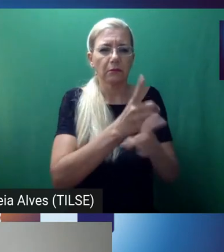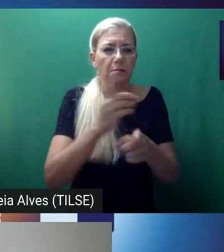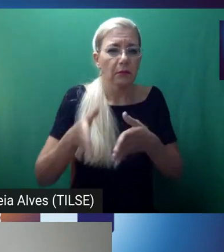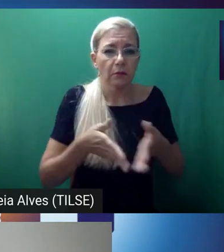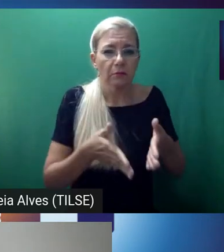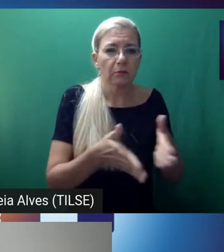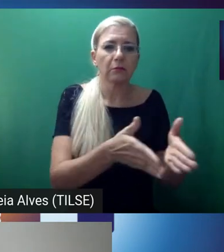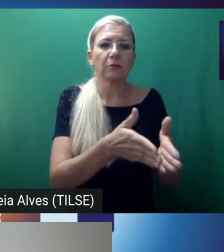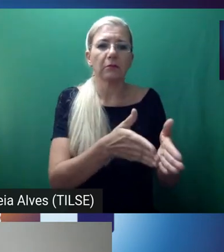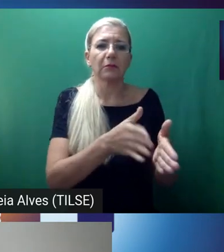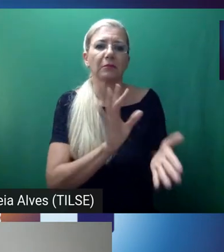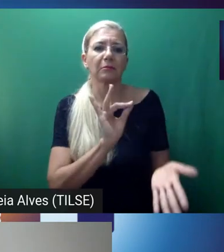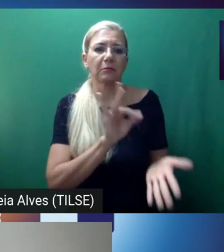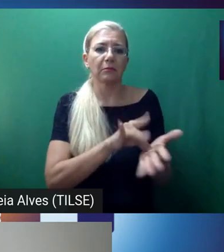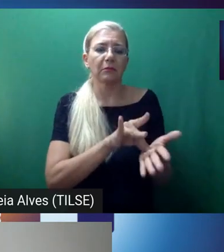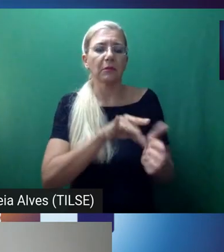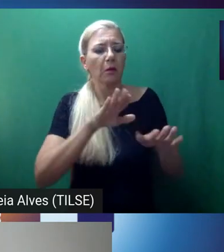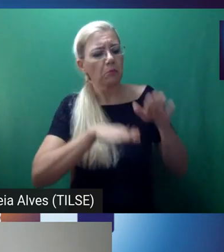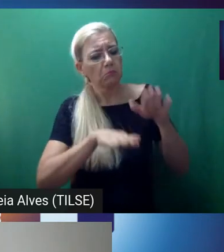real than maybe it is sometimes.